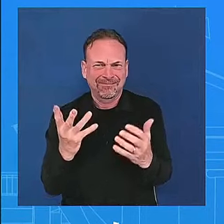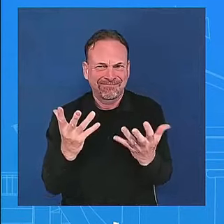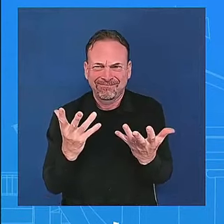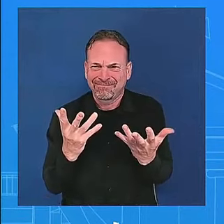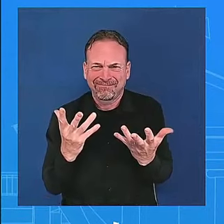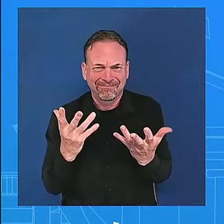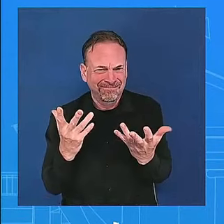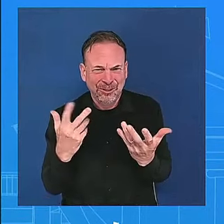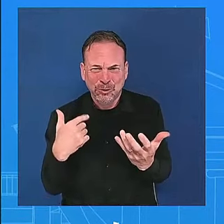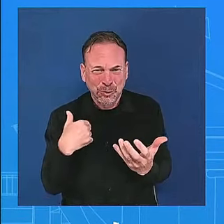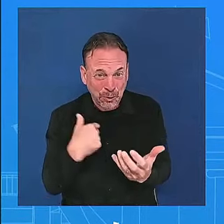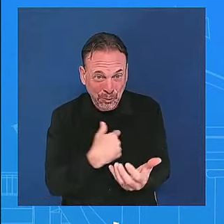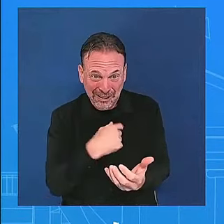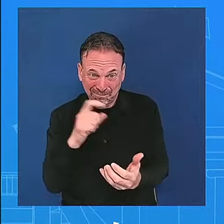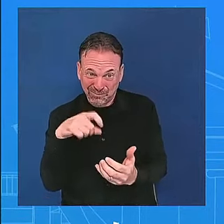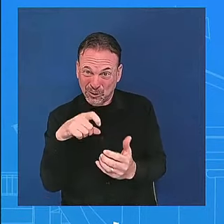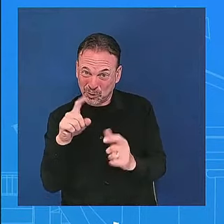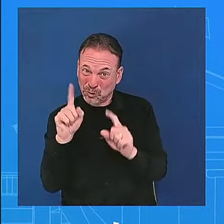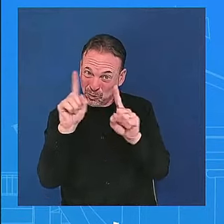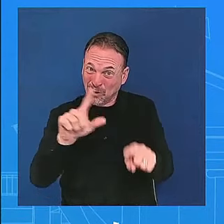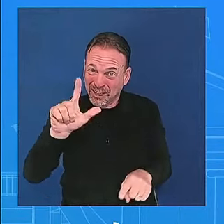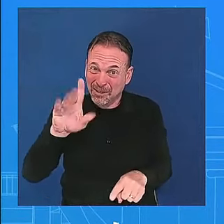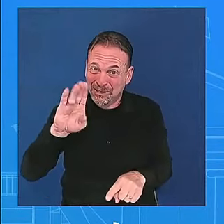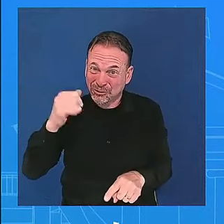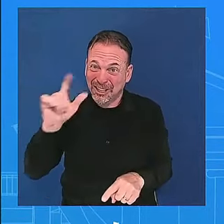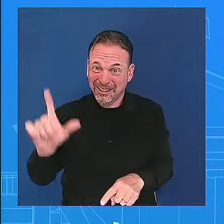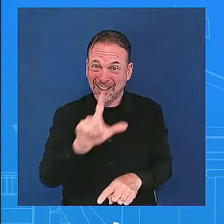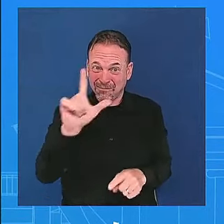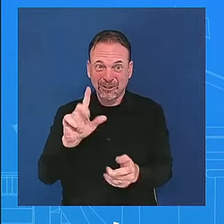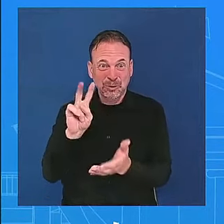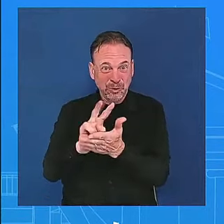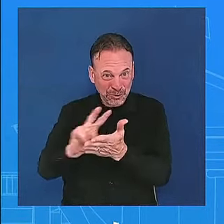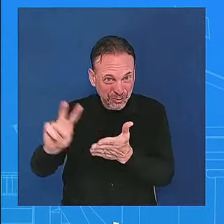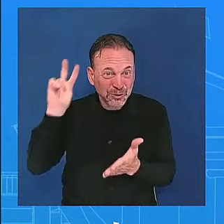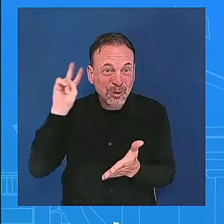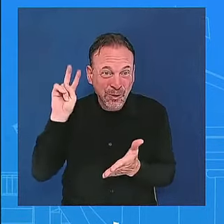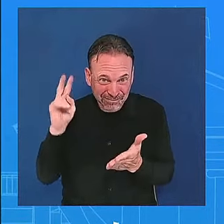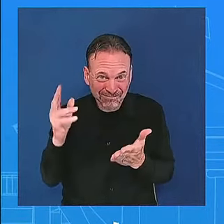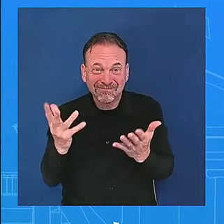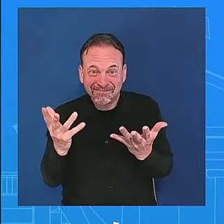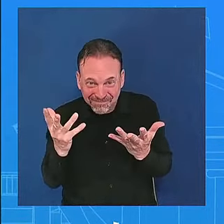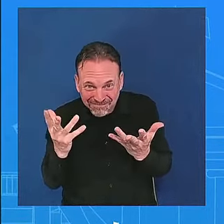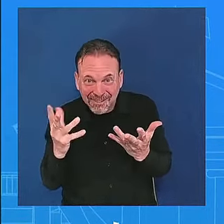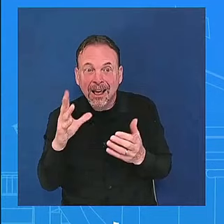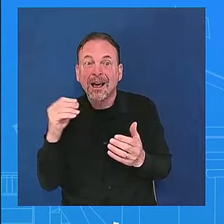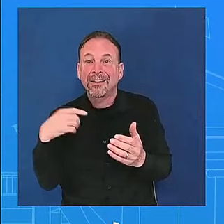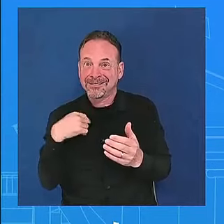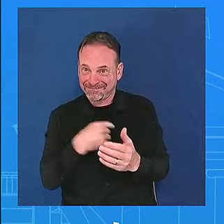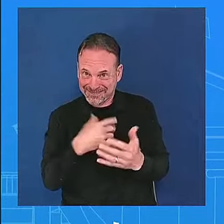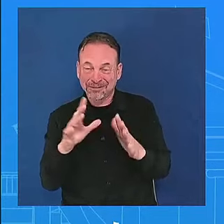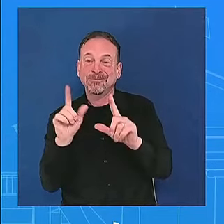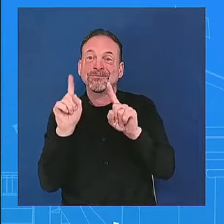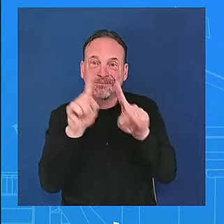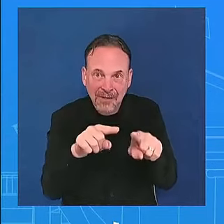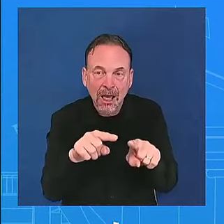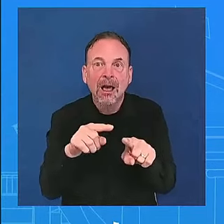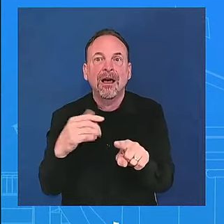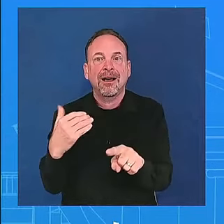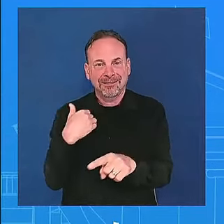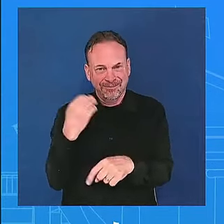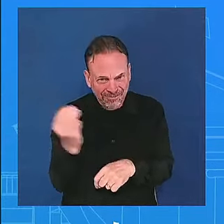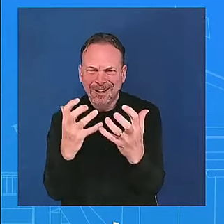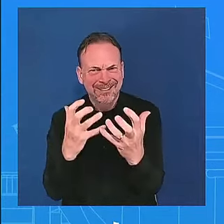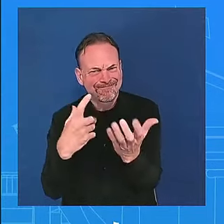monday yesterday uh and so the president still wanted to move forward still wanted to make sure he addressed this important issue